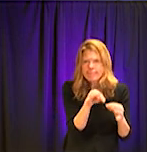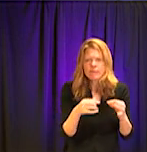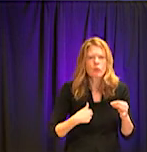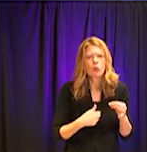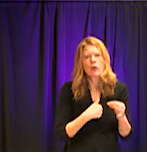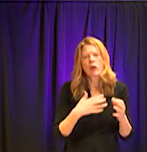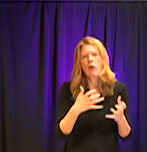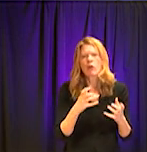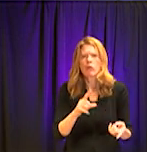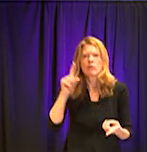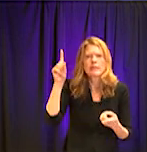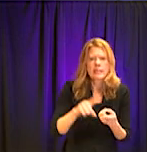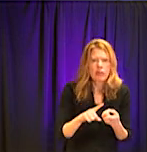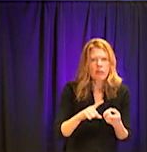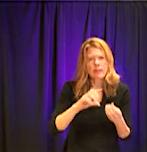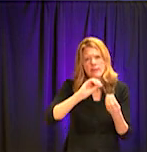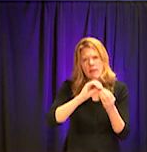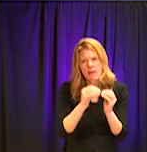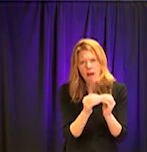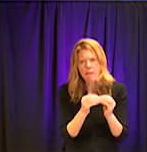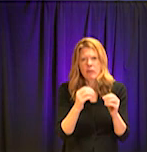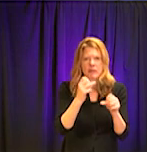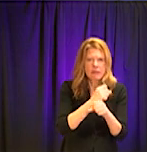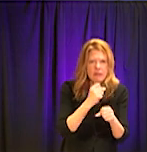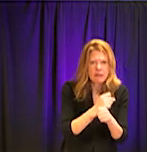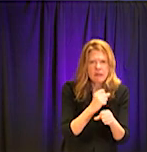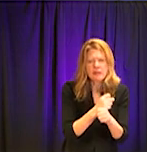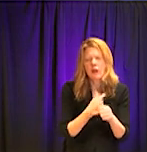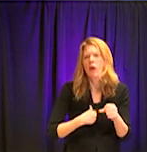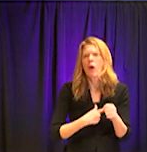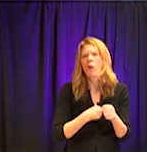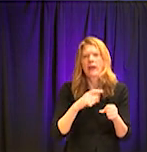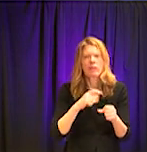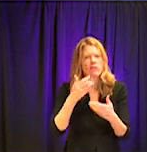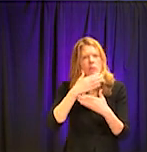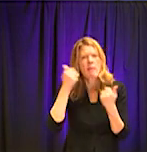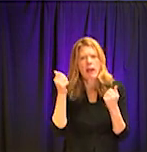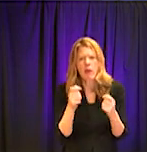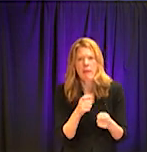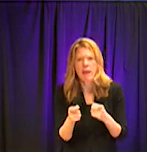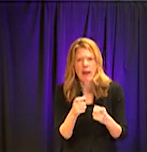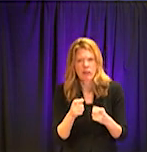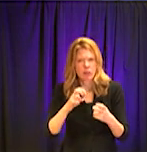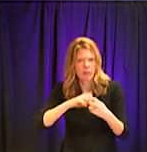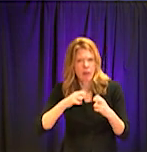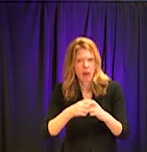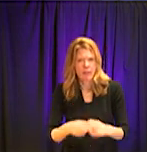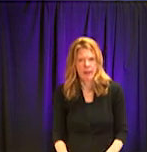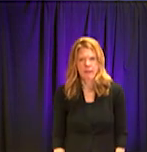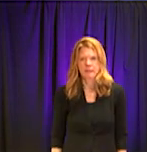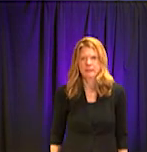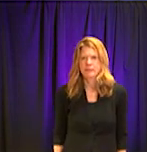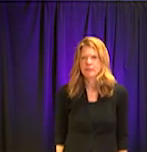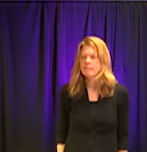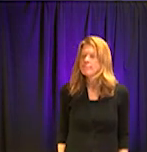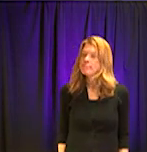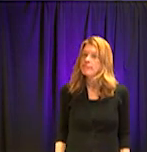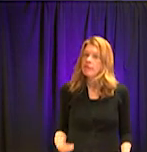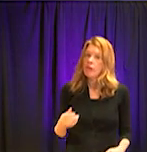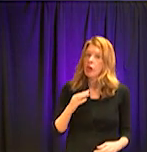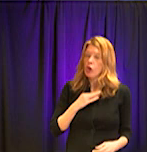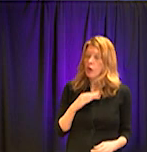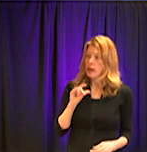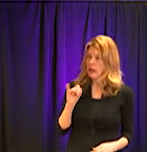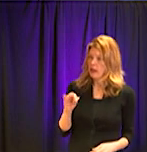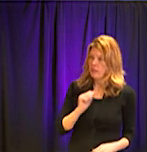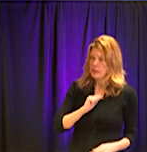um, is going to help our health system, uh, manage the people that need their services most. Another quick question here. Once you've had COVID-19,